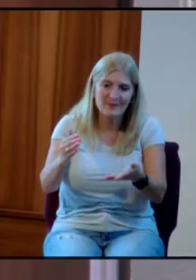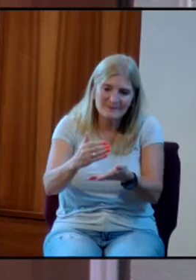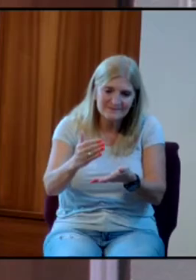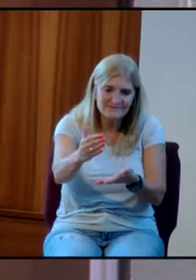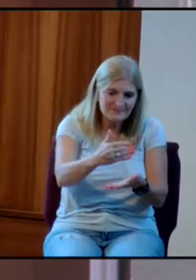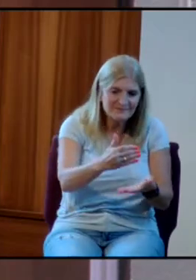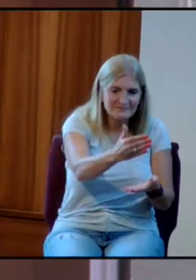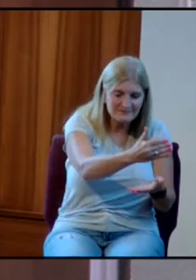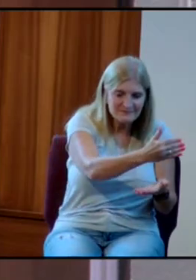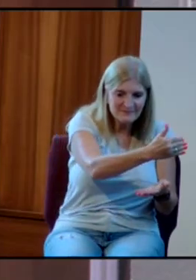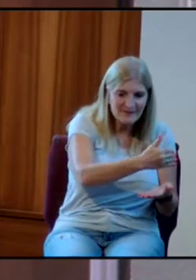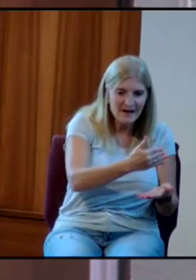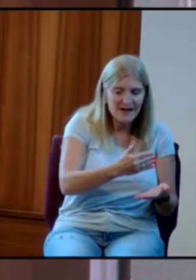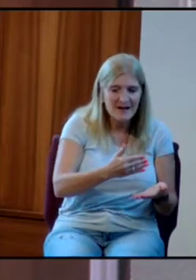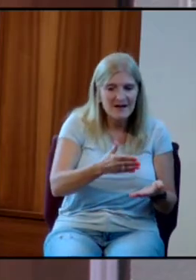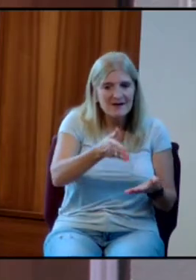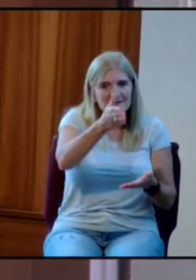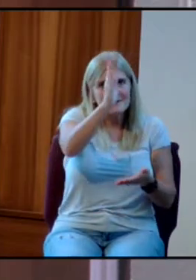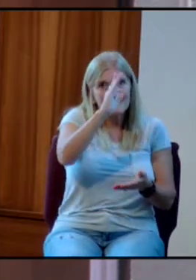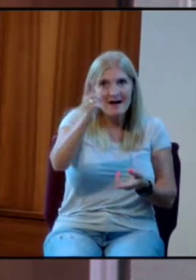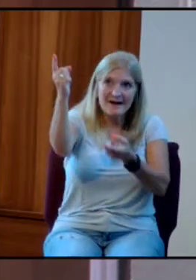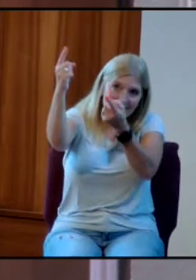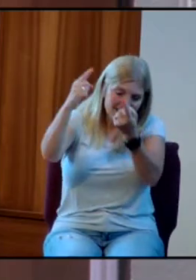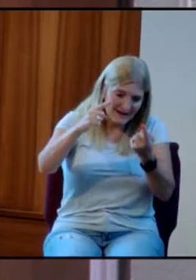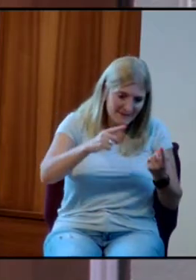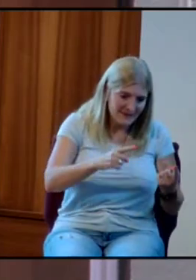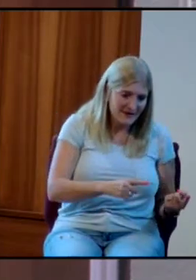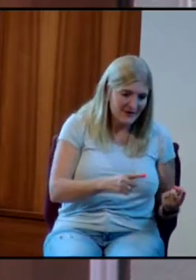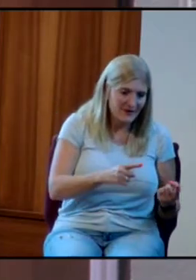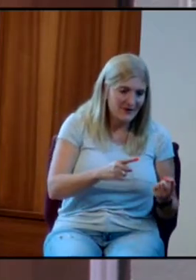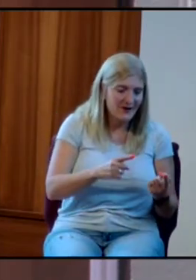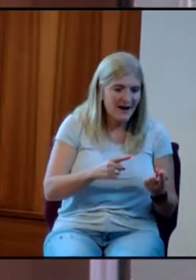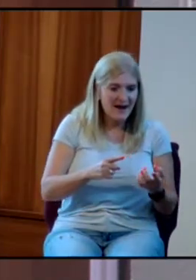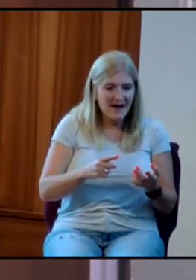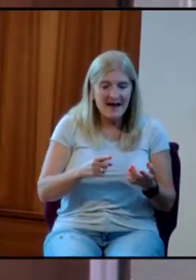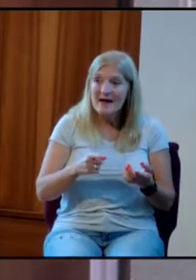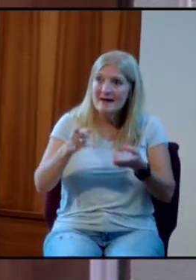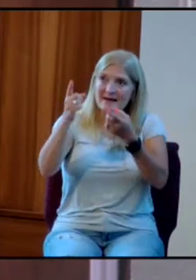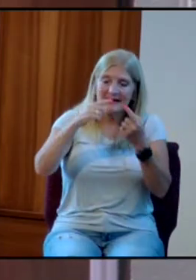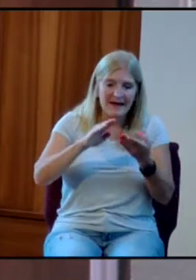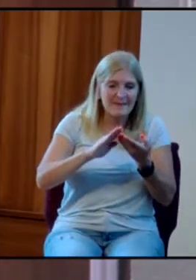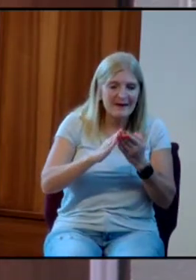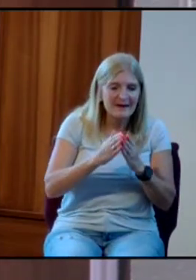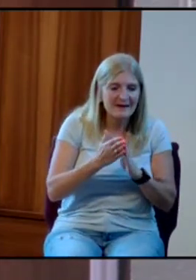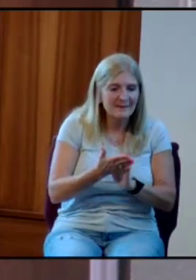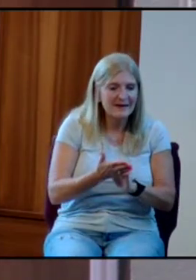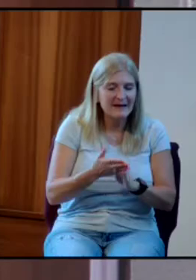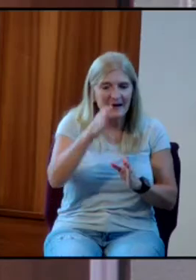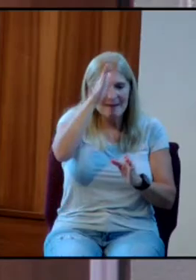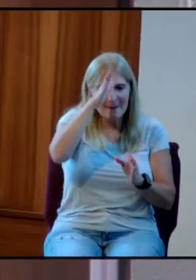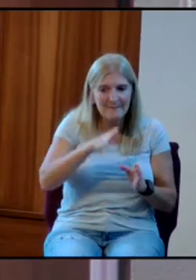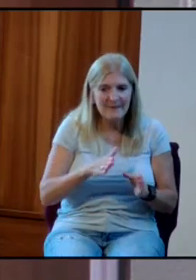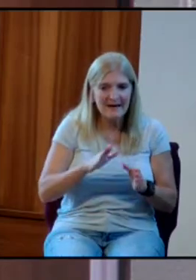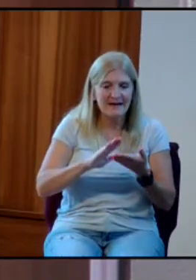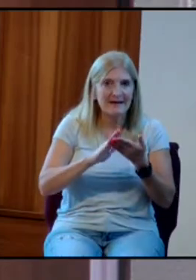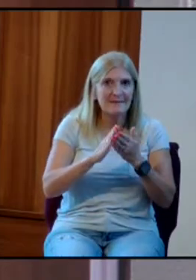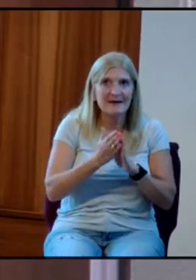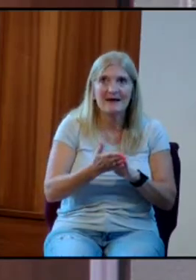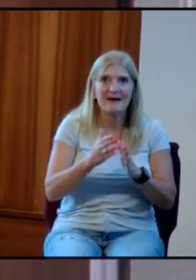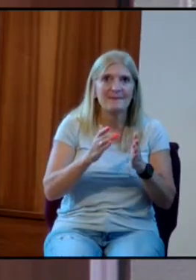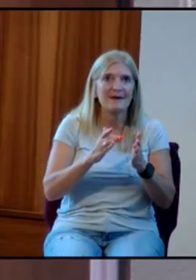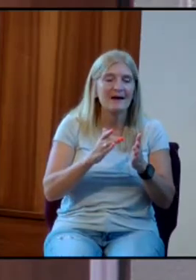he came in the form of Jesus Christ. And he lived a perfect life. He died a